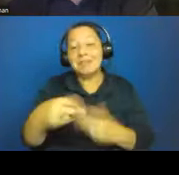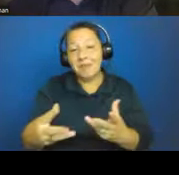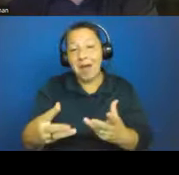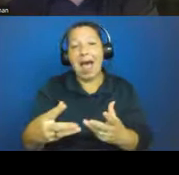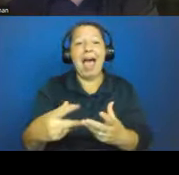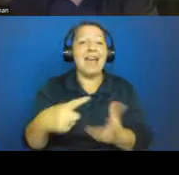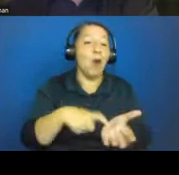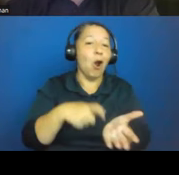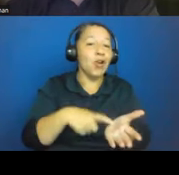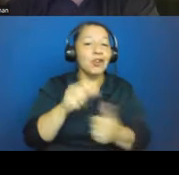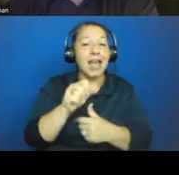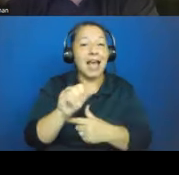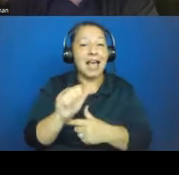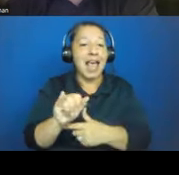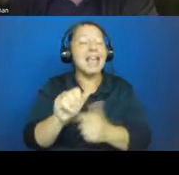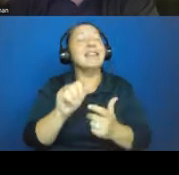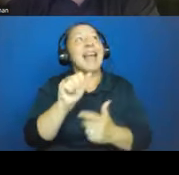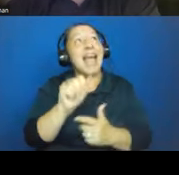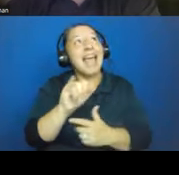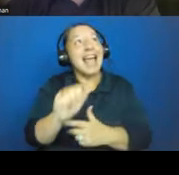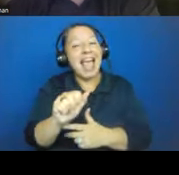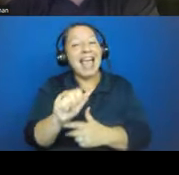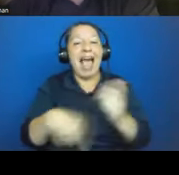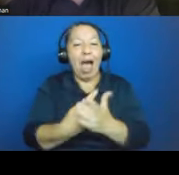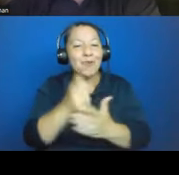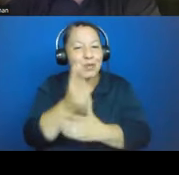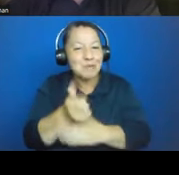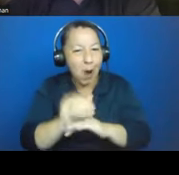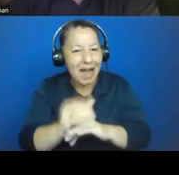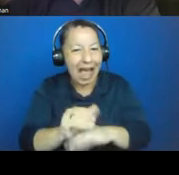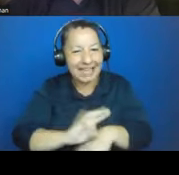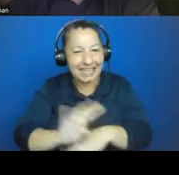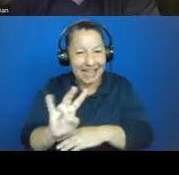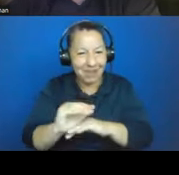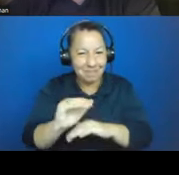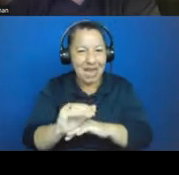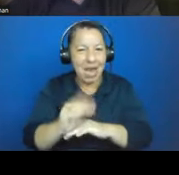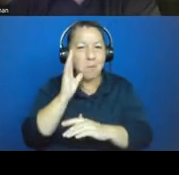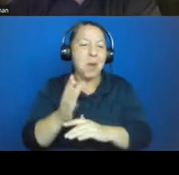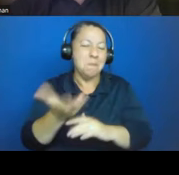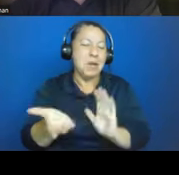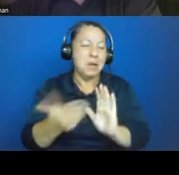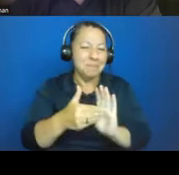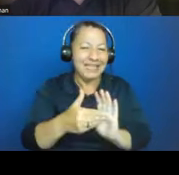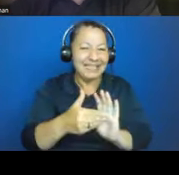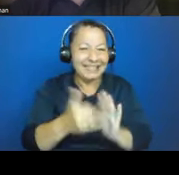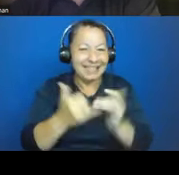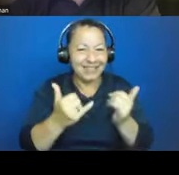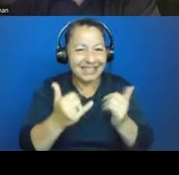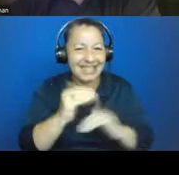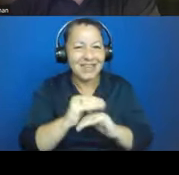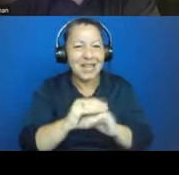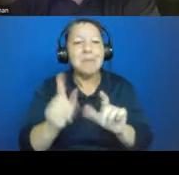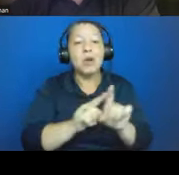AIA hour tomorrow night at 7, a bit of a reprise. But he's also speaking at Archaeology of